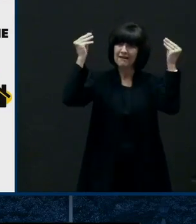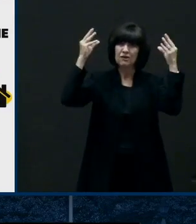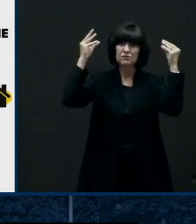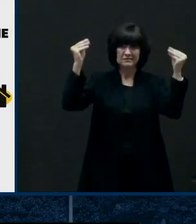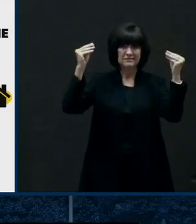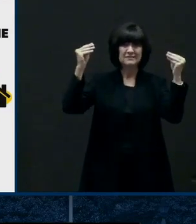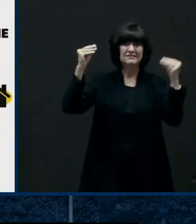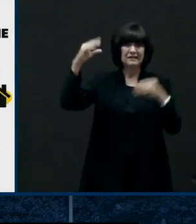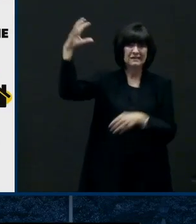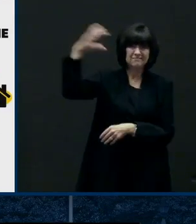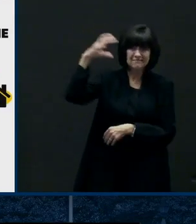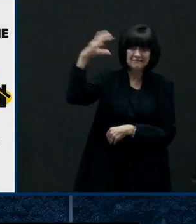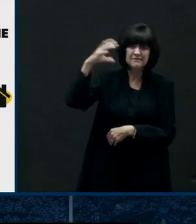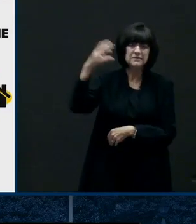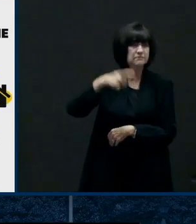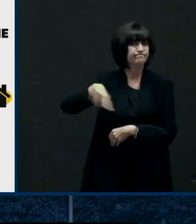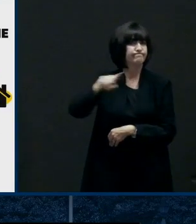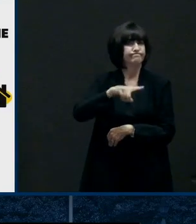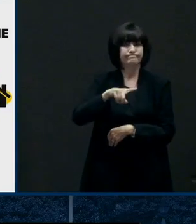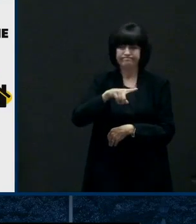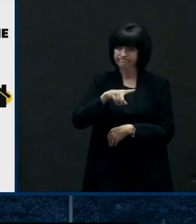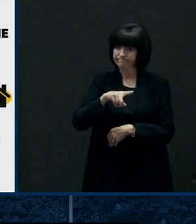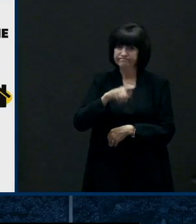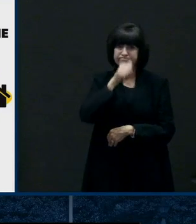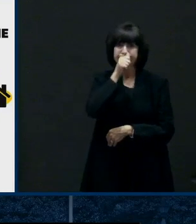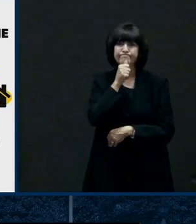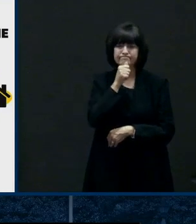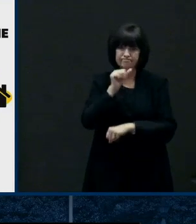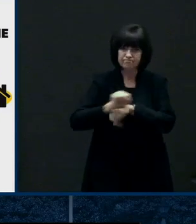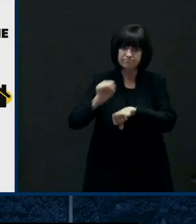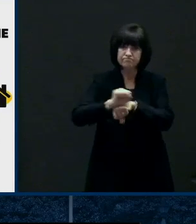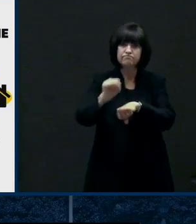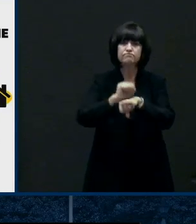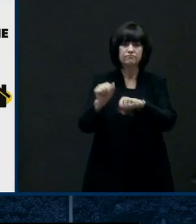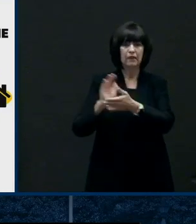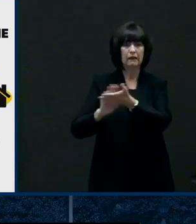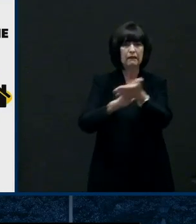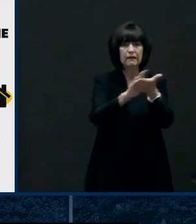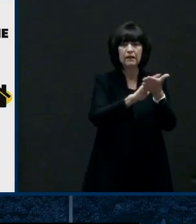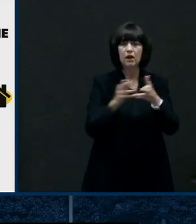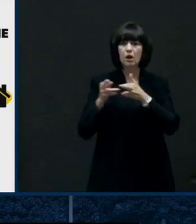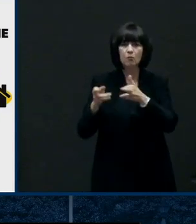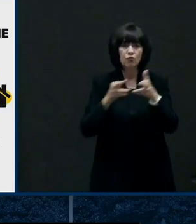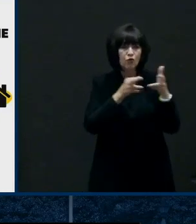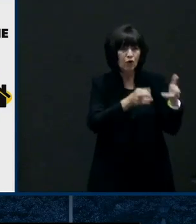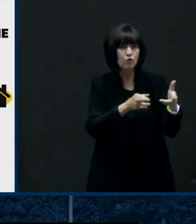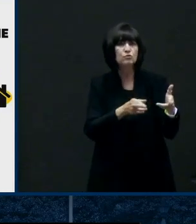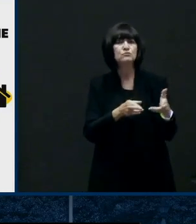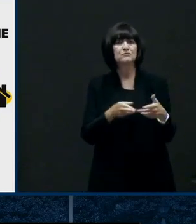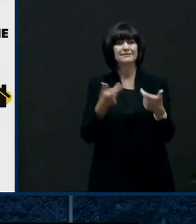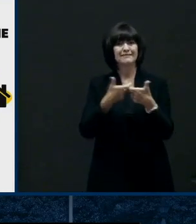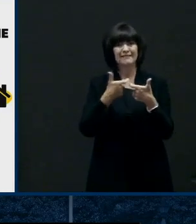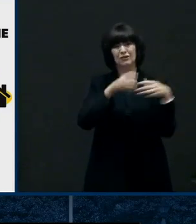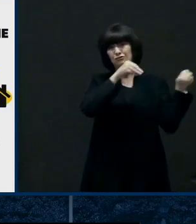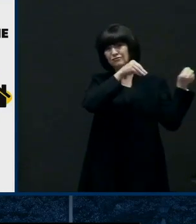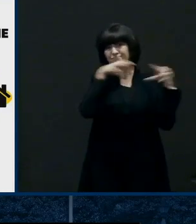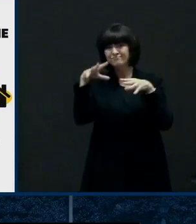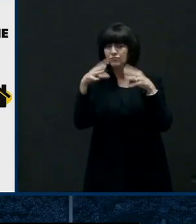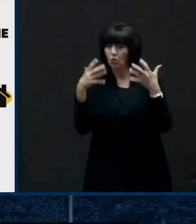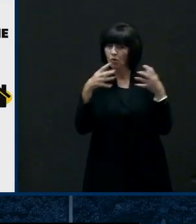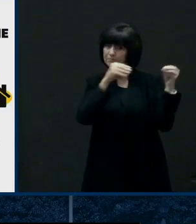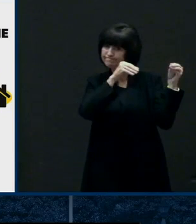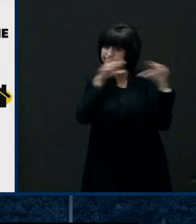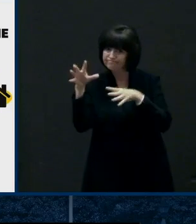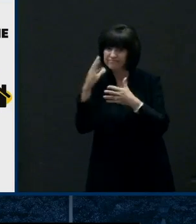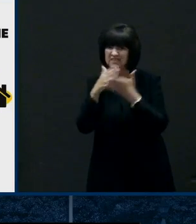have with with Delmar for power and getting our roads cleared and opened and electricity electric back to to homes